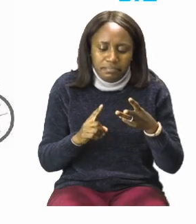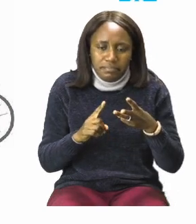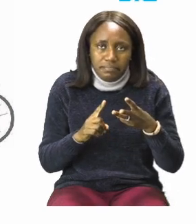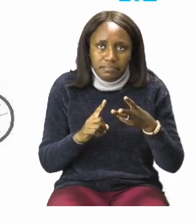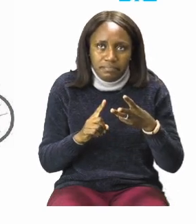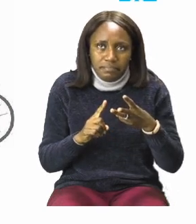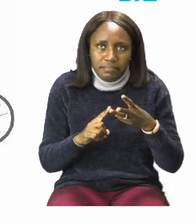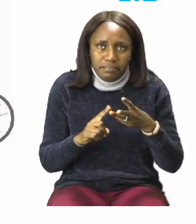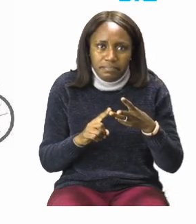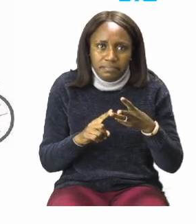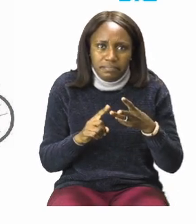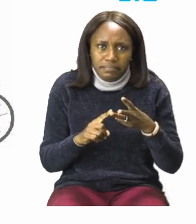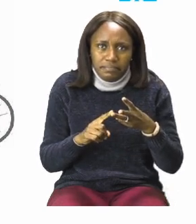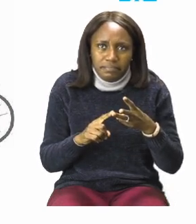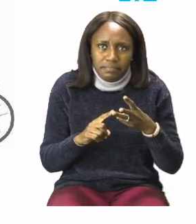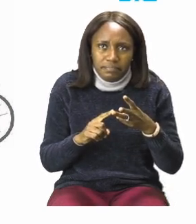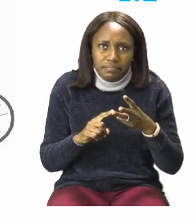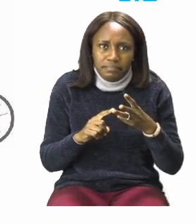side of the road?